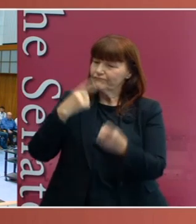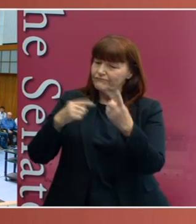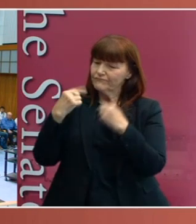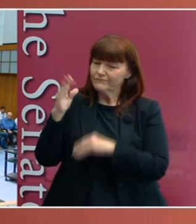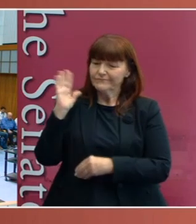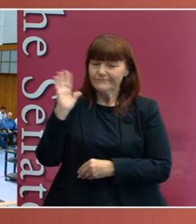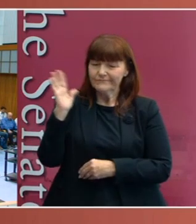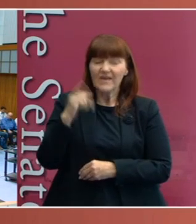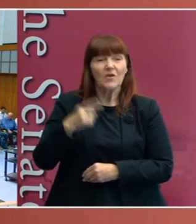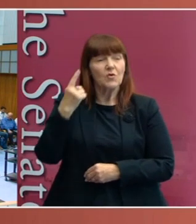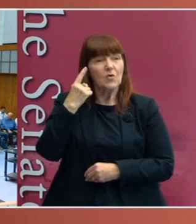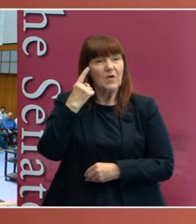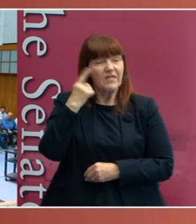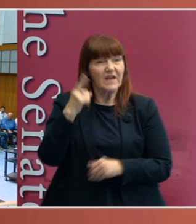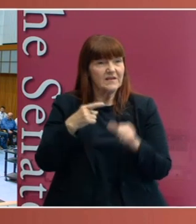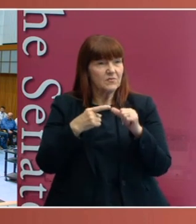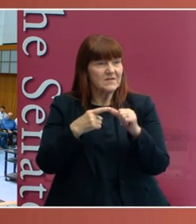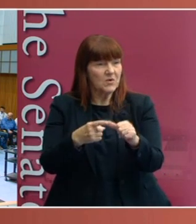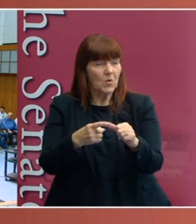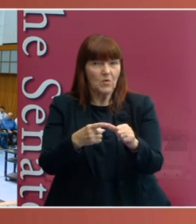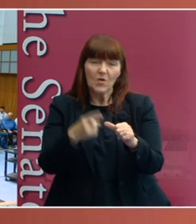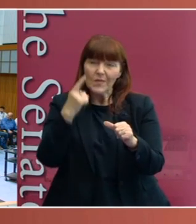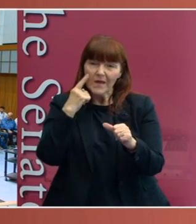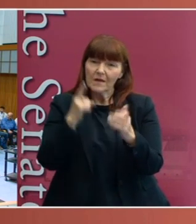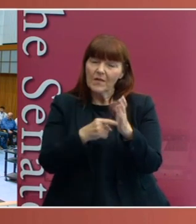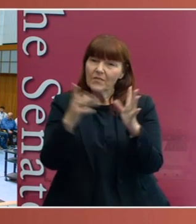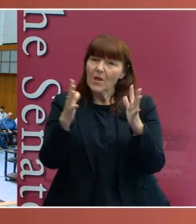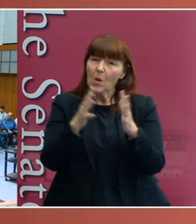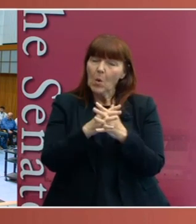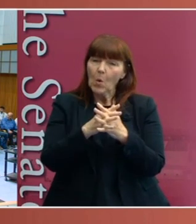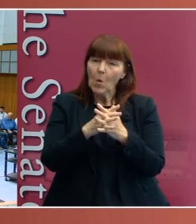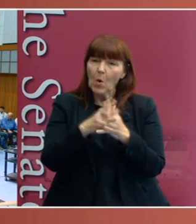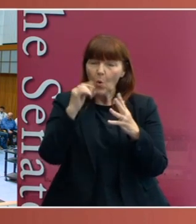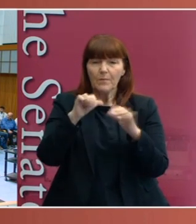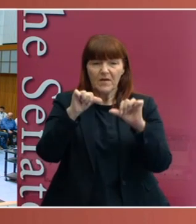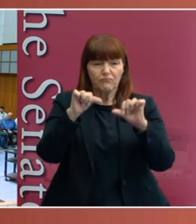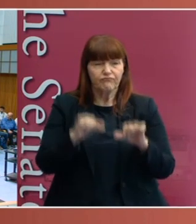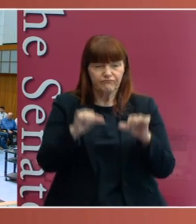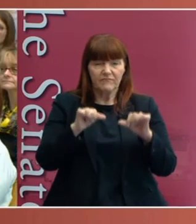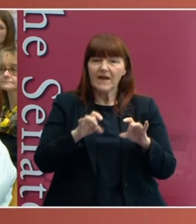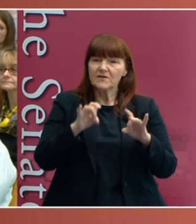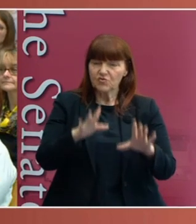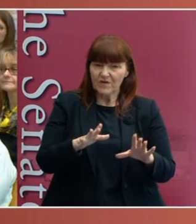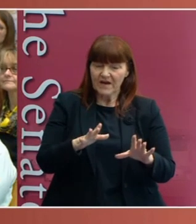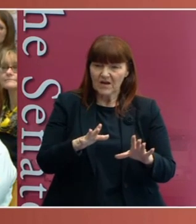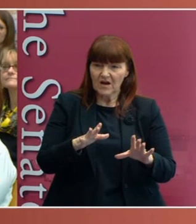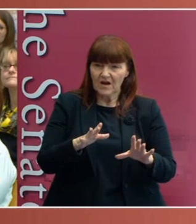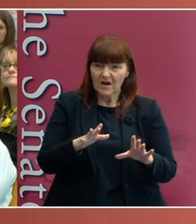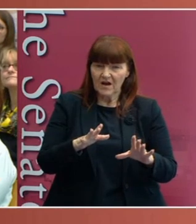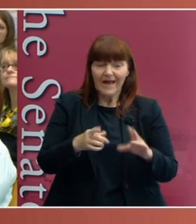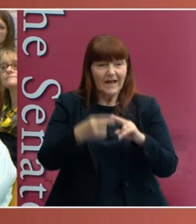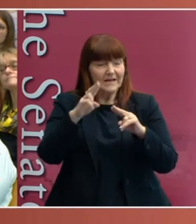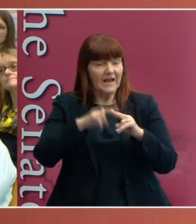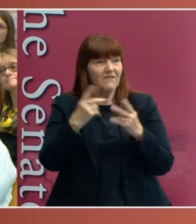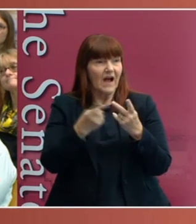what you've told us, the law could be regarded as fairly settled in Australia, and that if we have another outbreak,